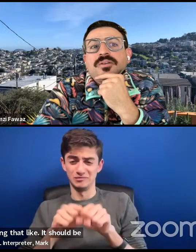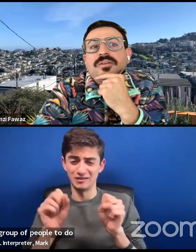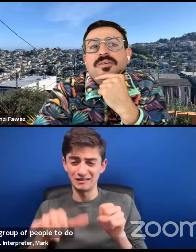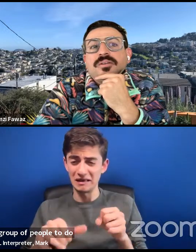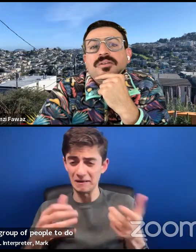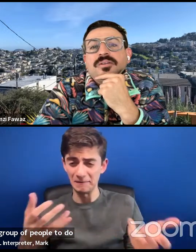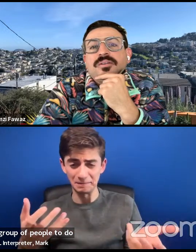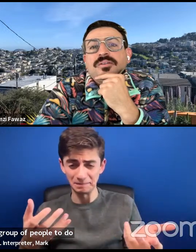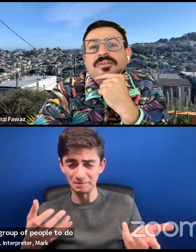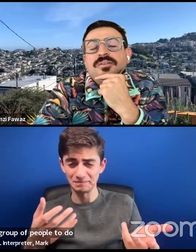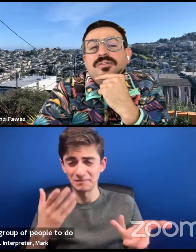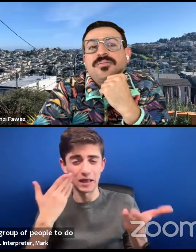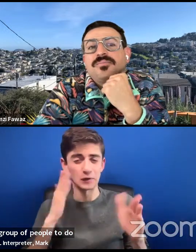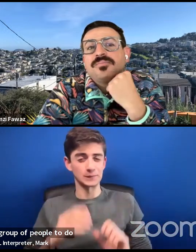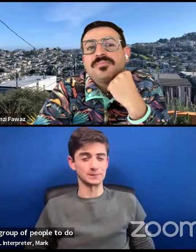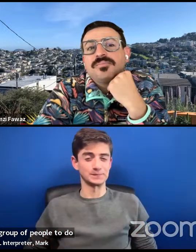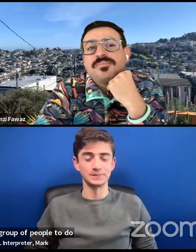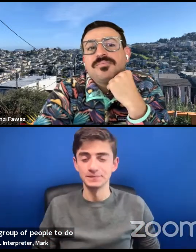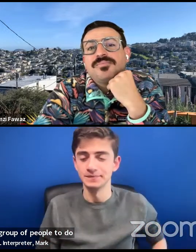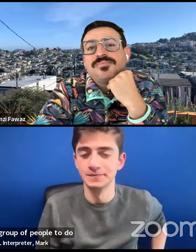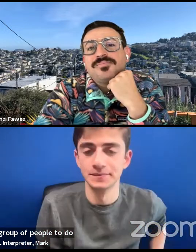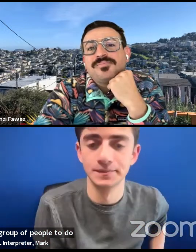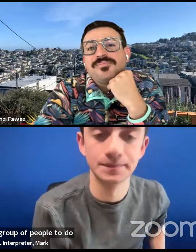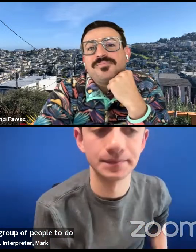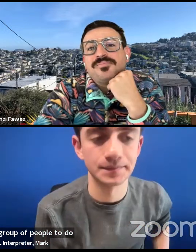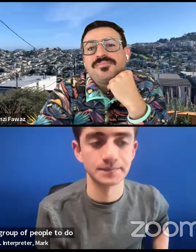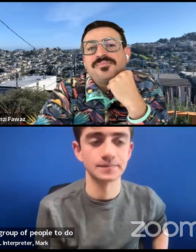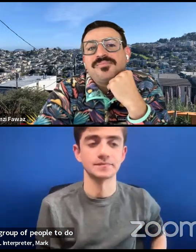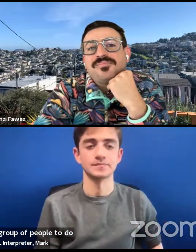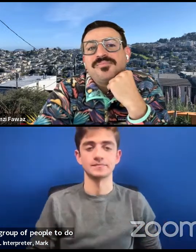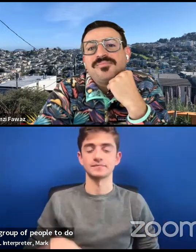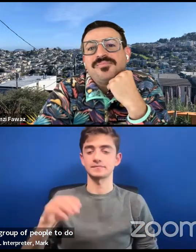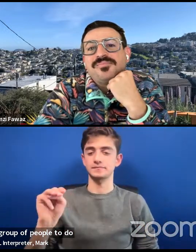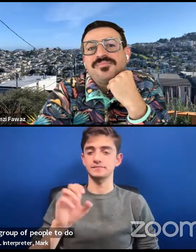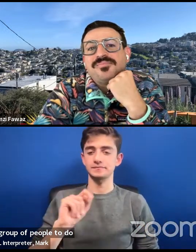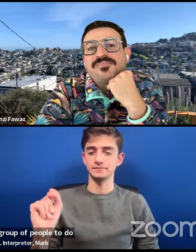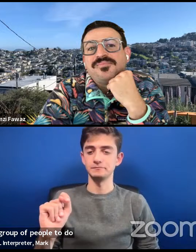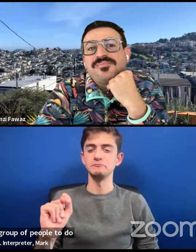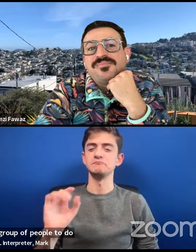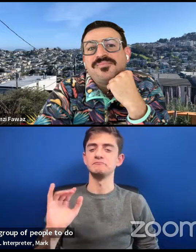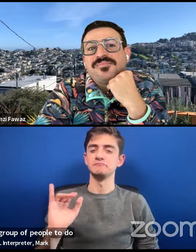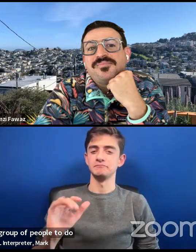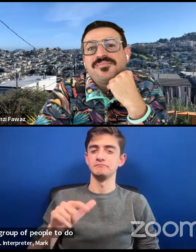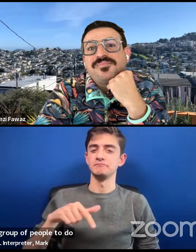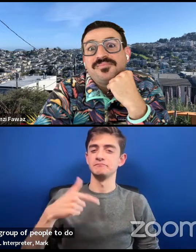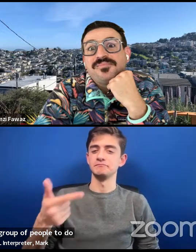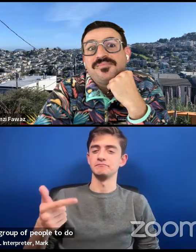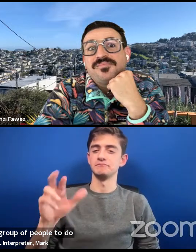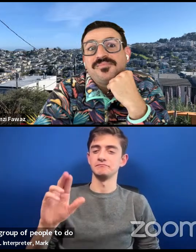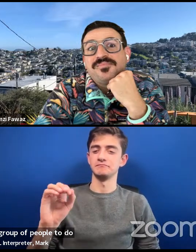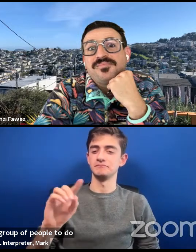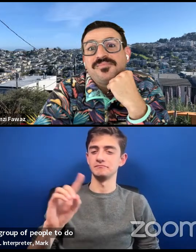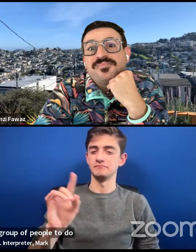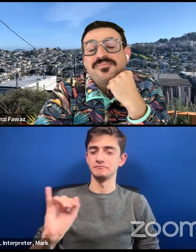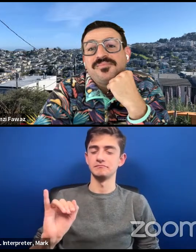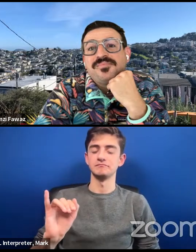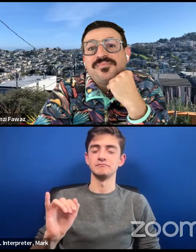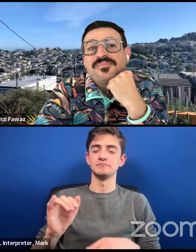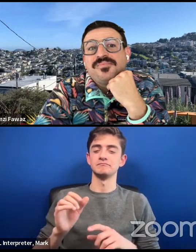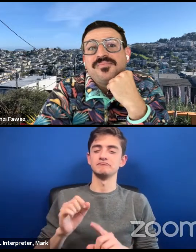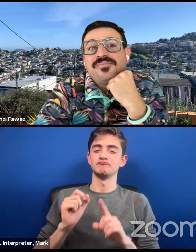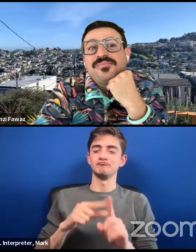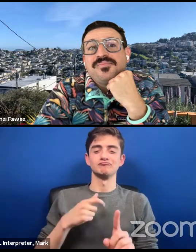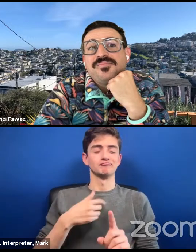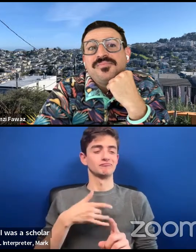Ramsey, do you think this is, Paisley's making me think, um, that this is a mature perspective that you have, that if